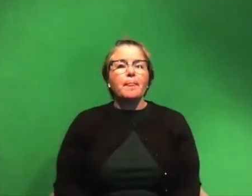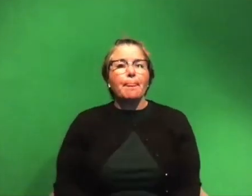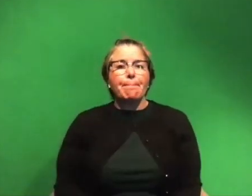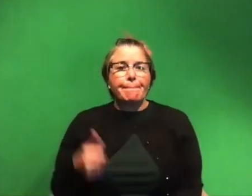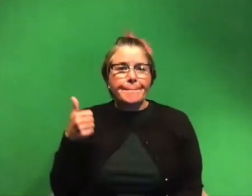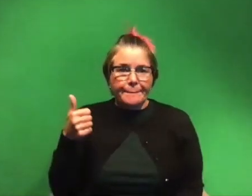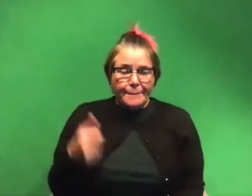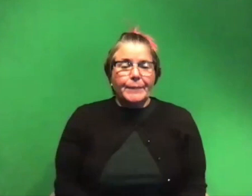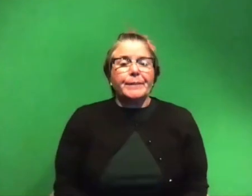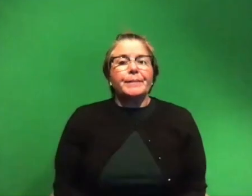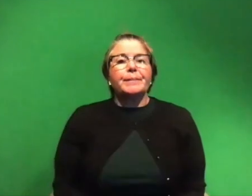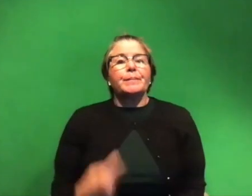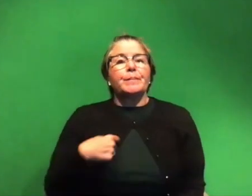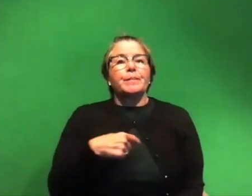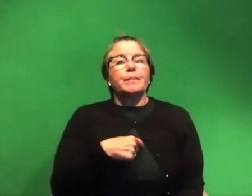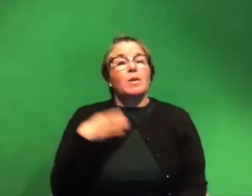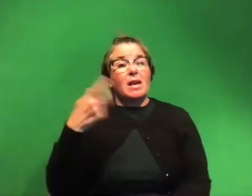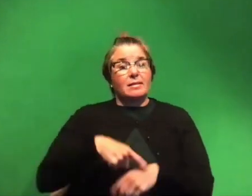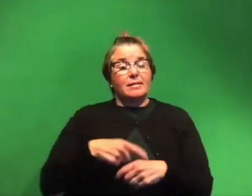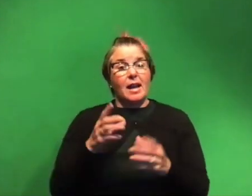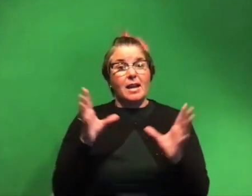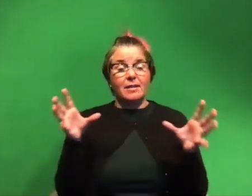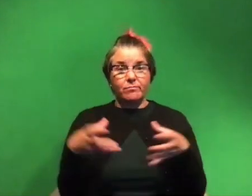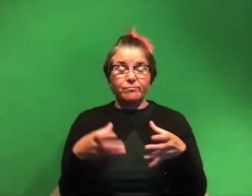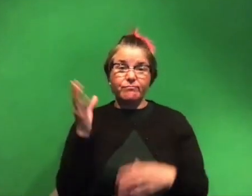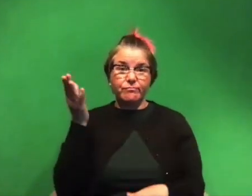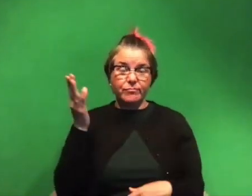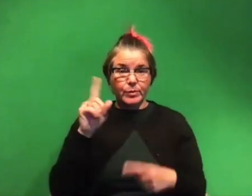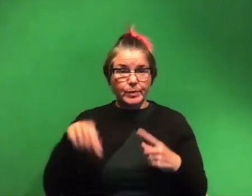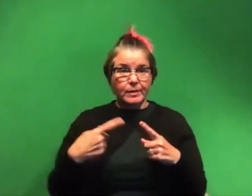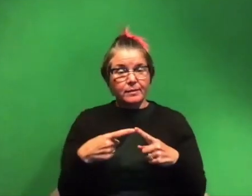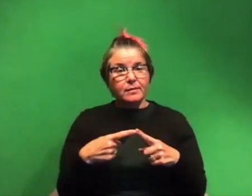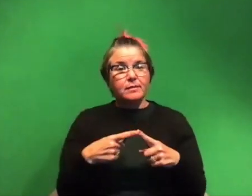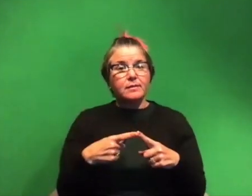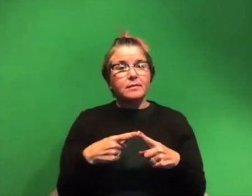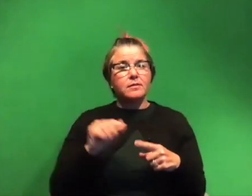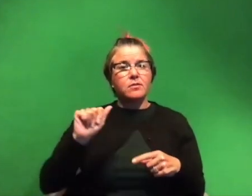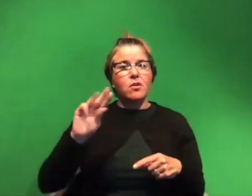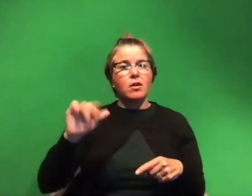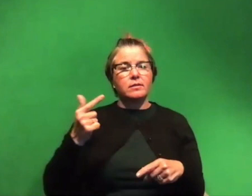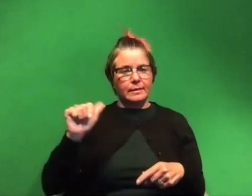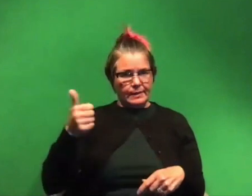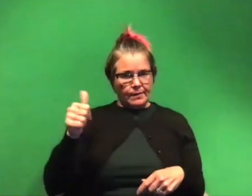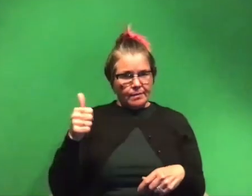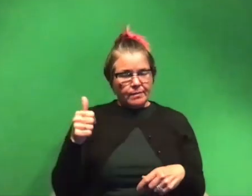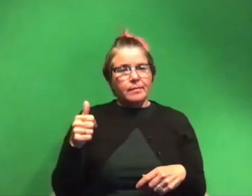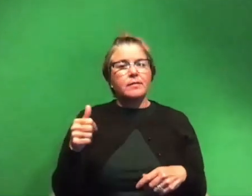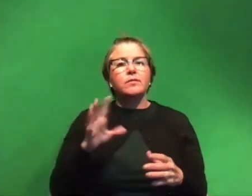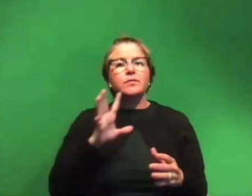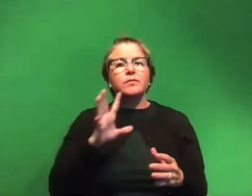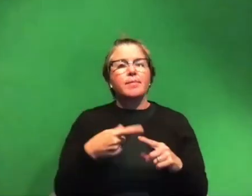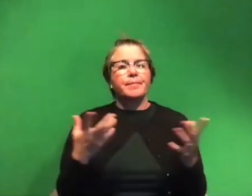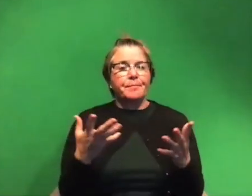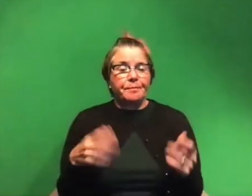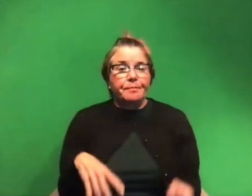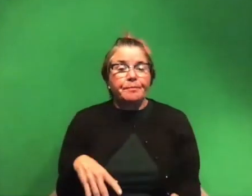we are the next time we're going to be gathering here together we'll be um on the 10th of august and we're going to be talking about